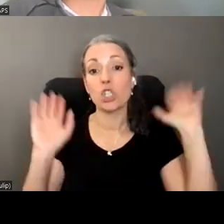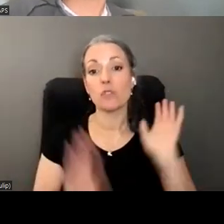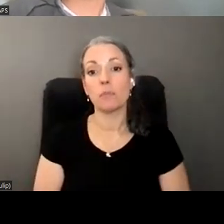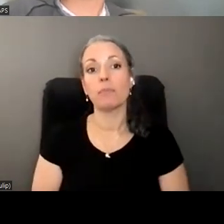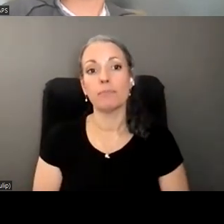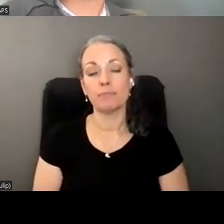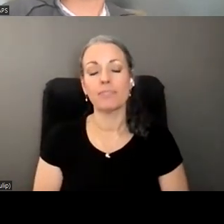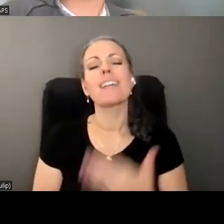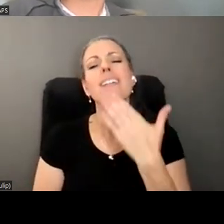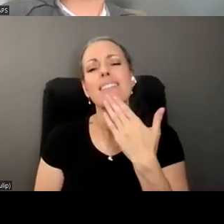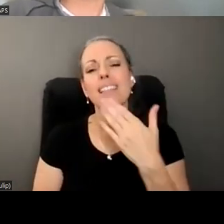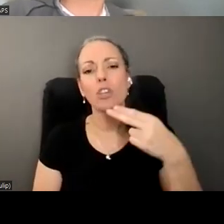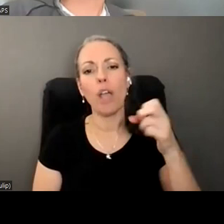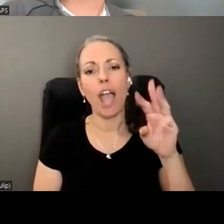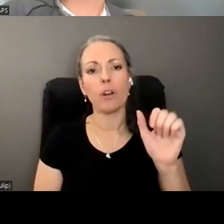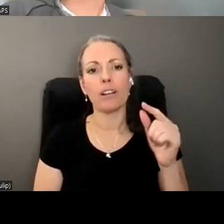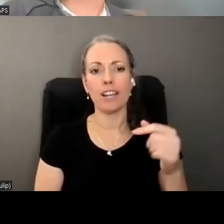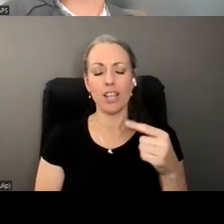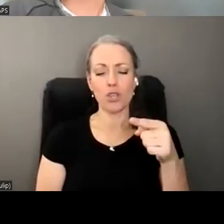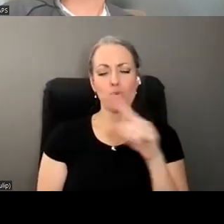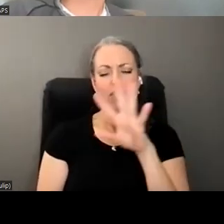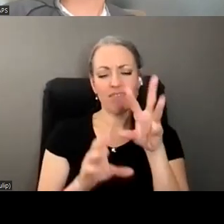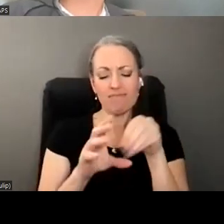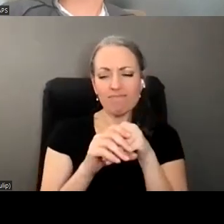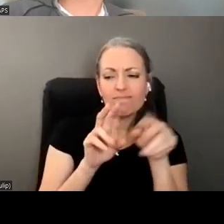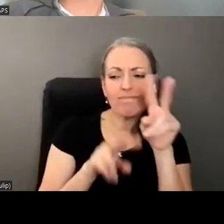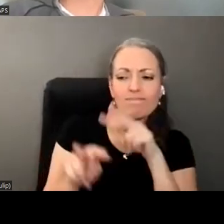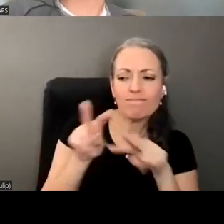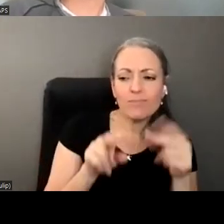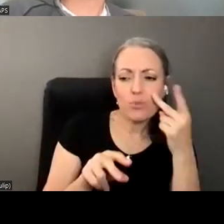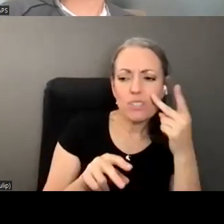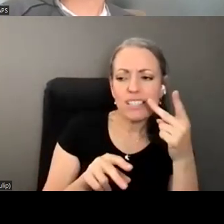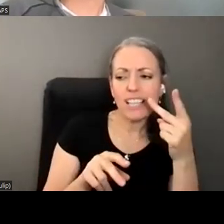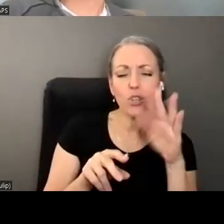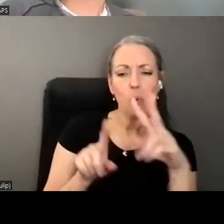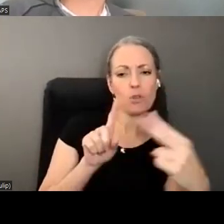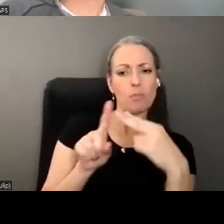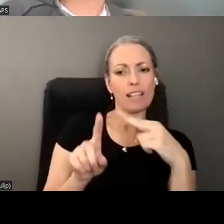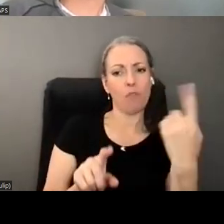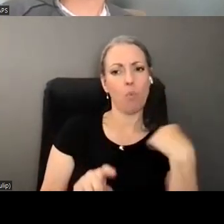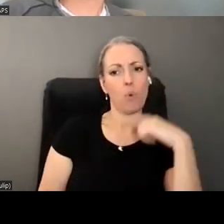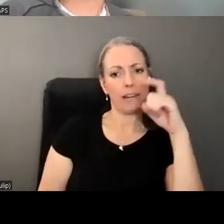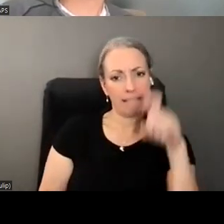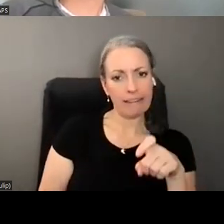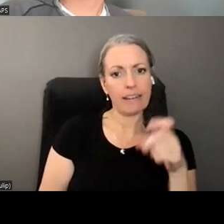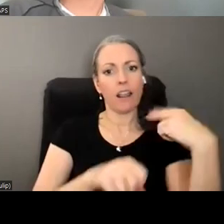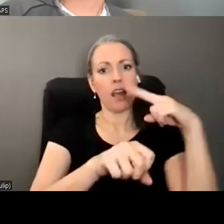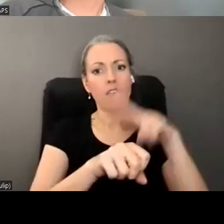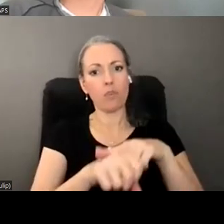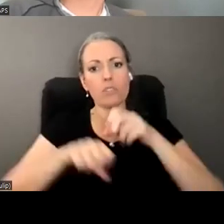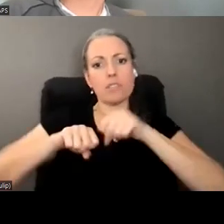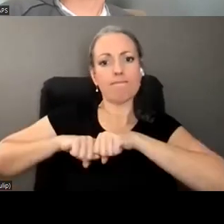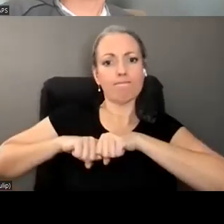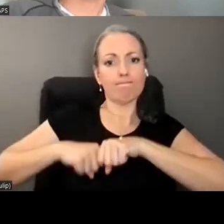Howard thank you I love your insightful comments because that's a perspective that we definitely need of course he's going through grief